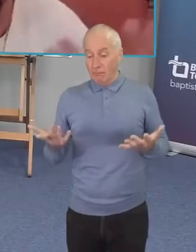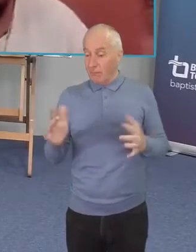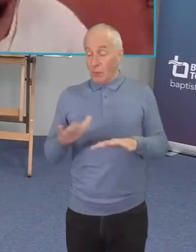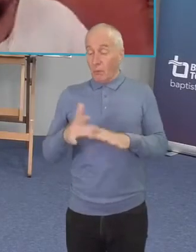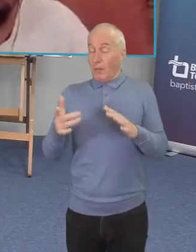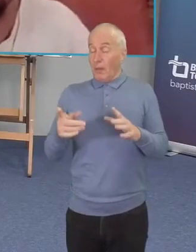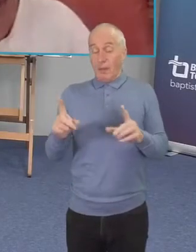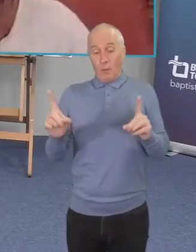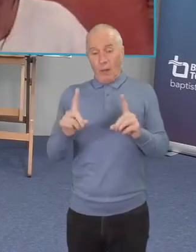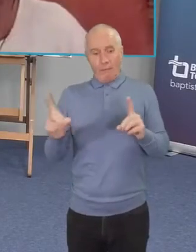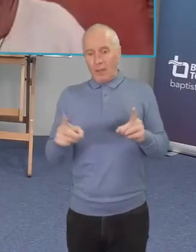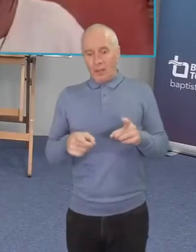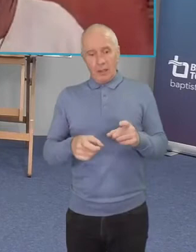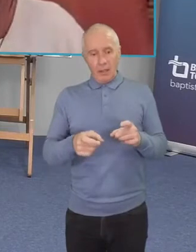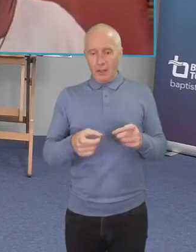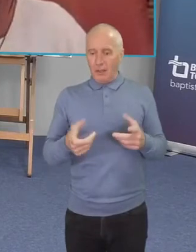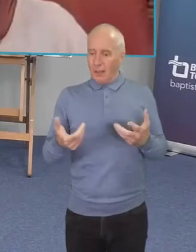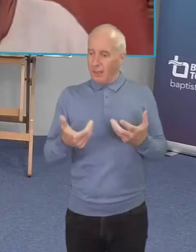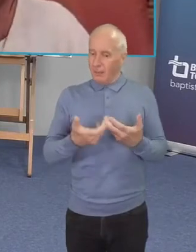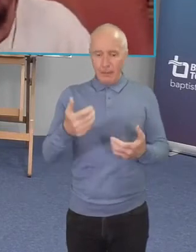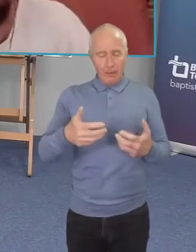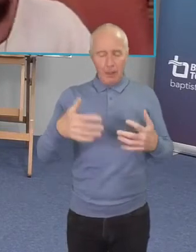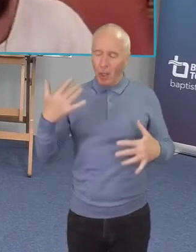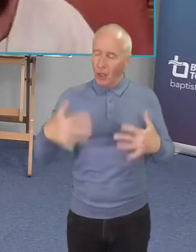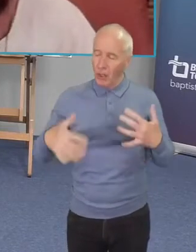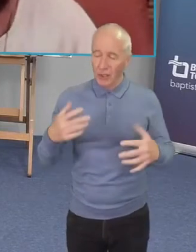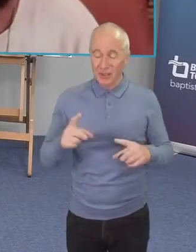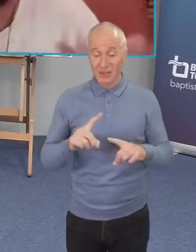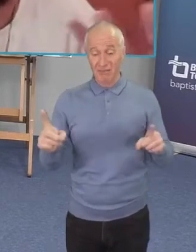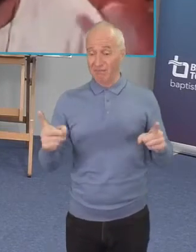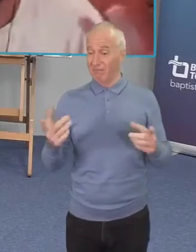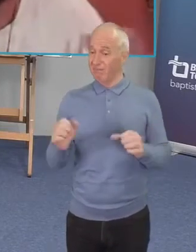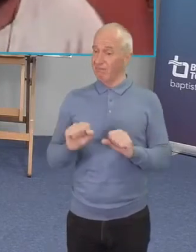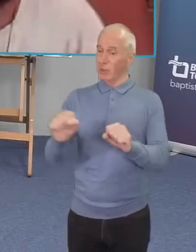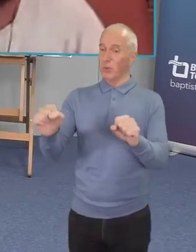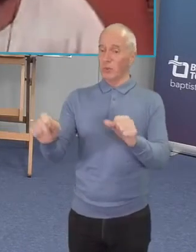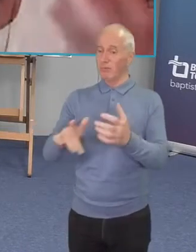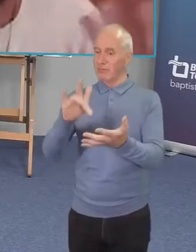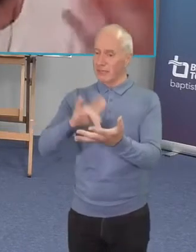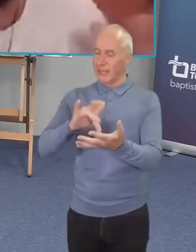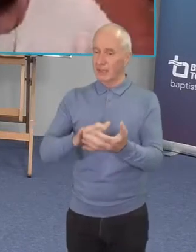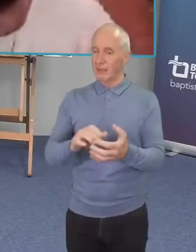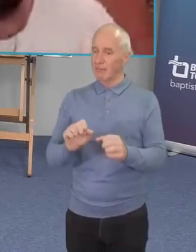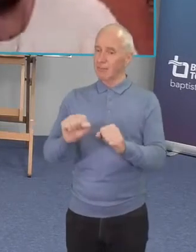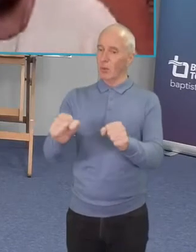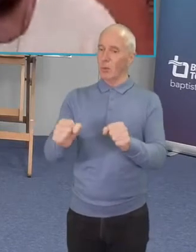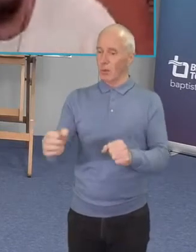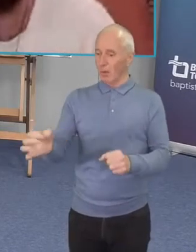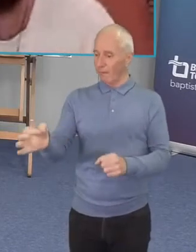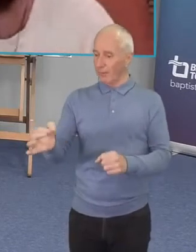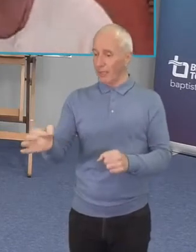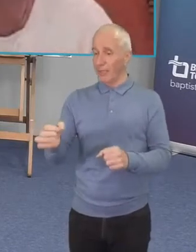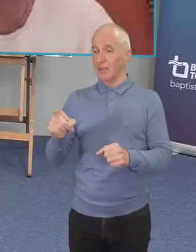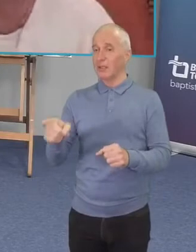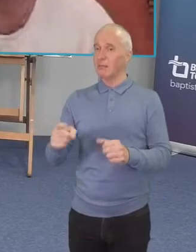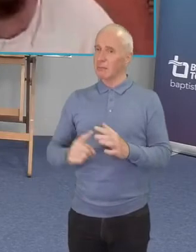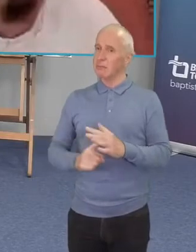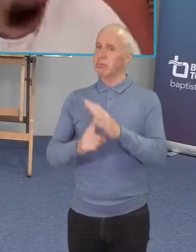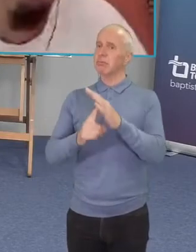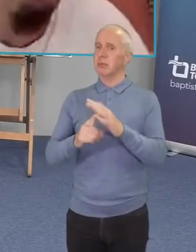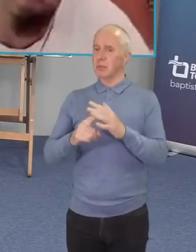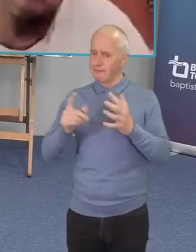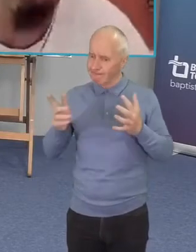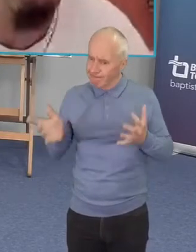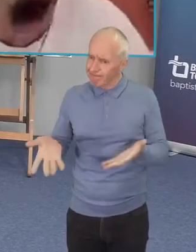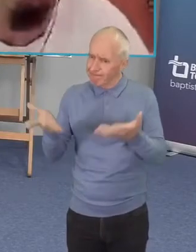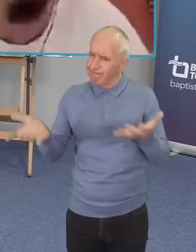your city or in your village um our job is to um stir people's hearts with compassion and sometimes